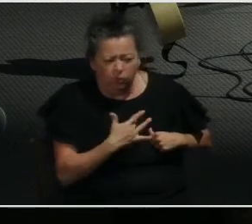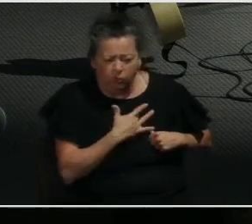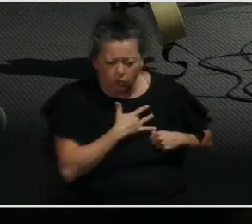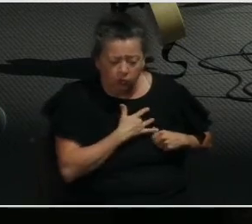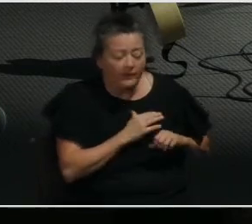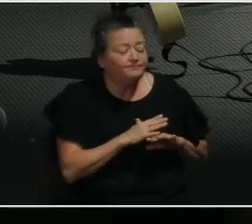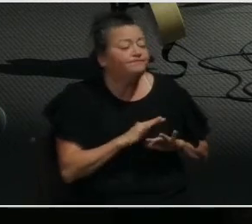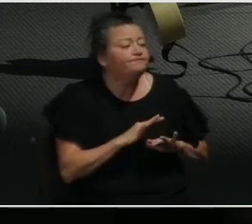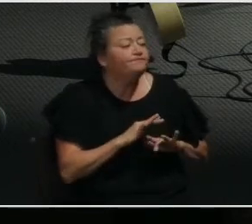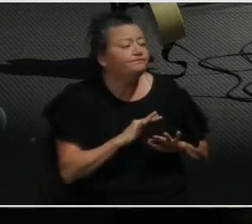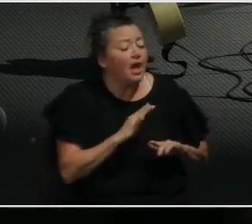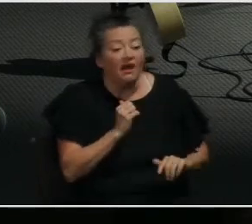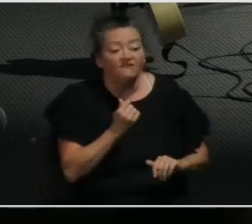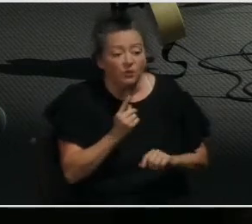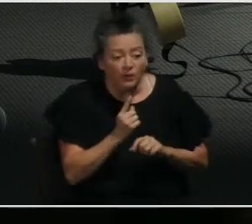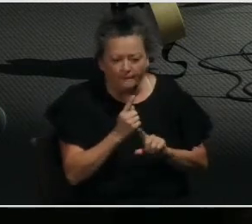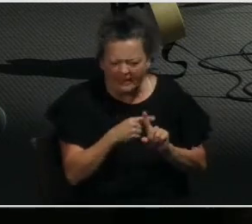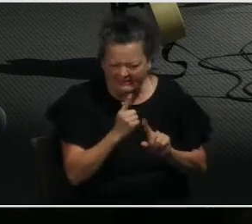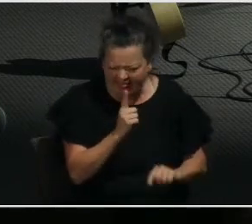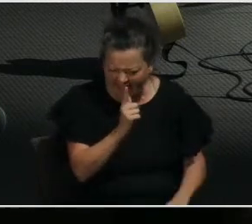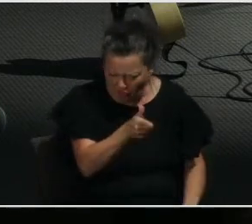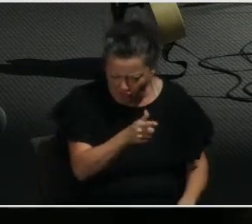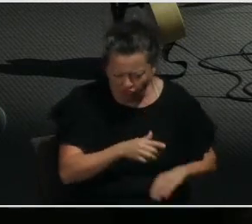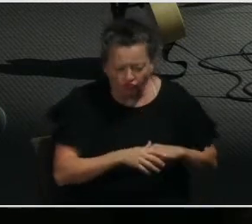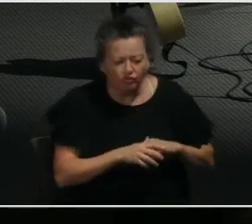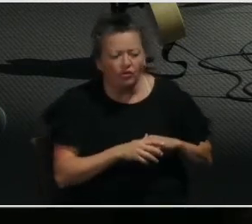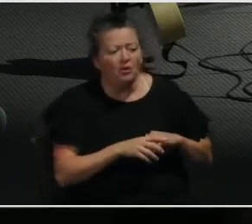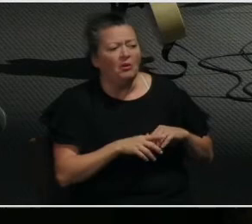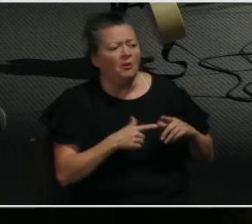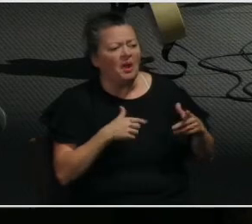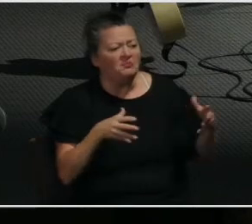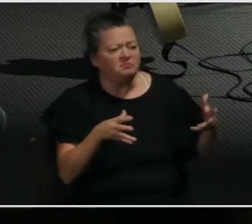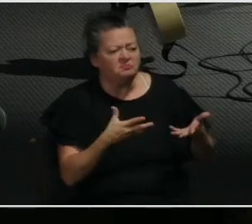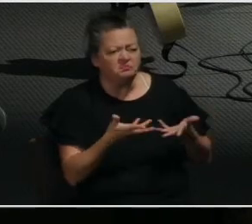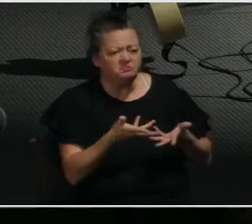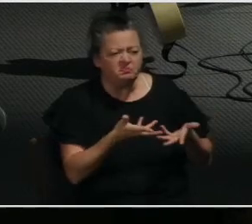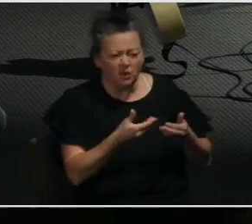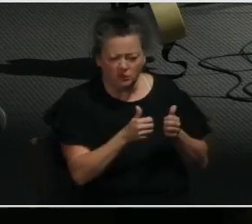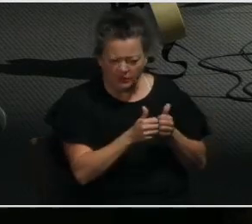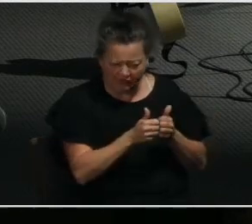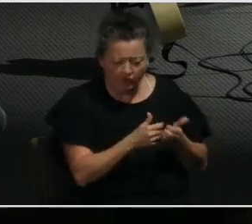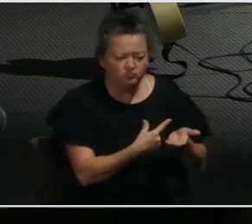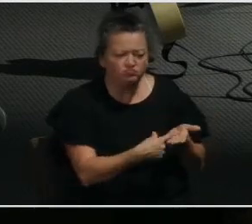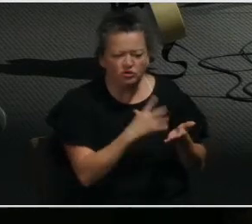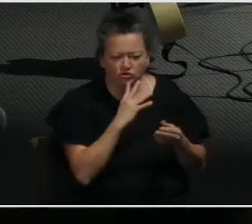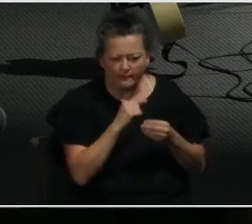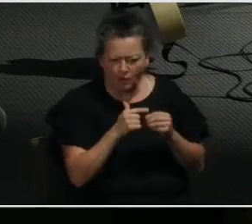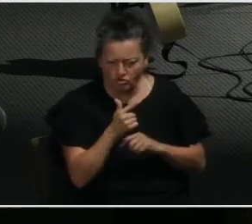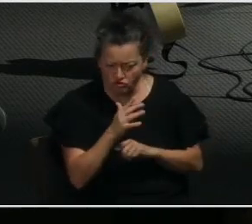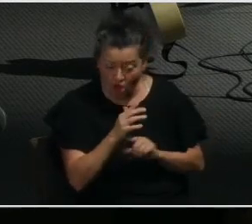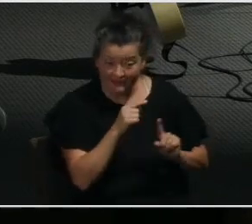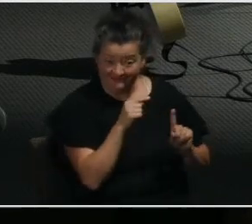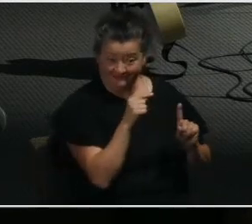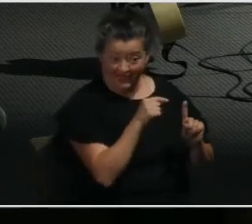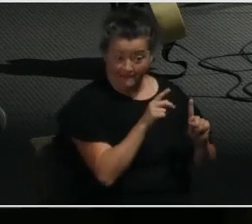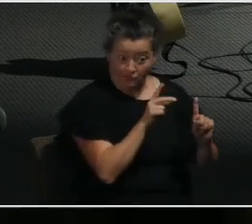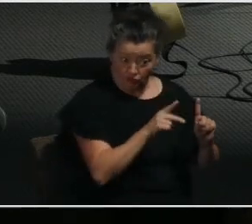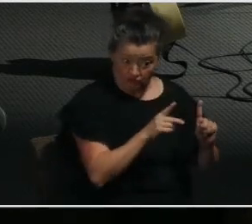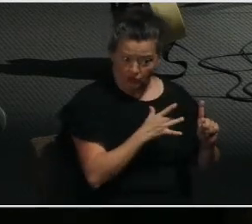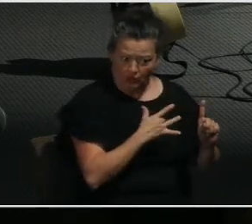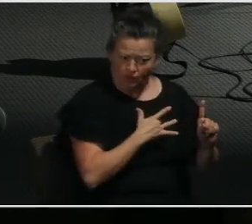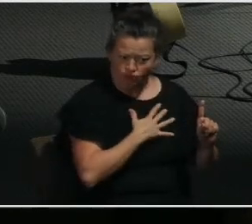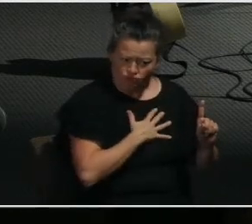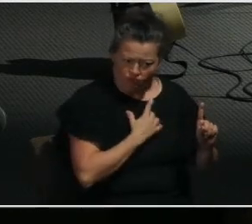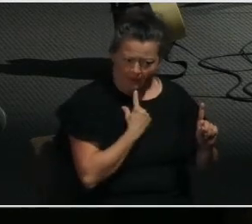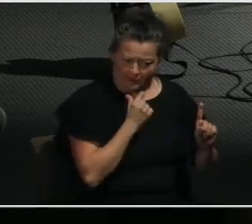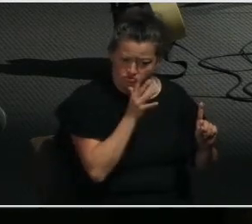the topic of God came up and they shared their conclusion about God. And it went something like